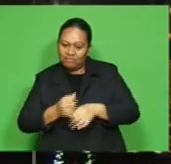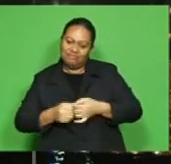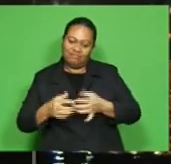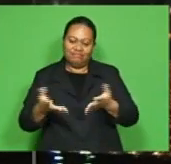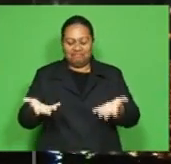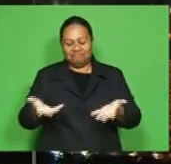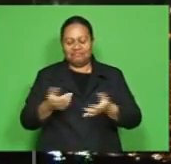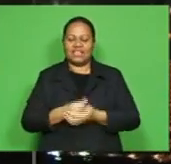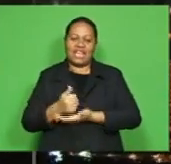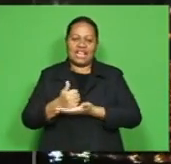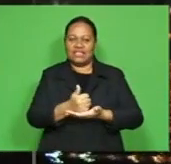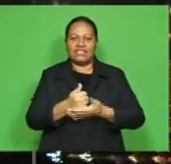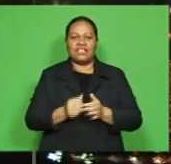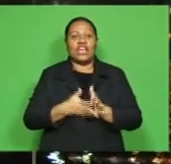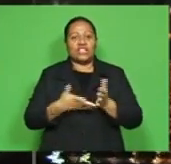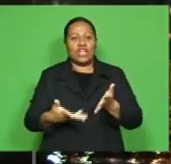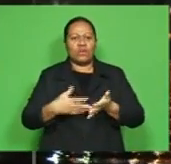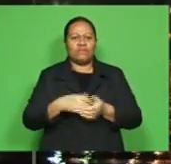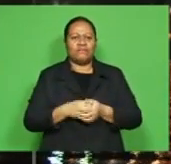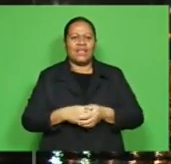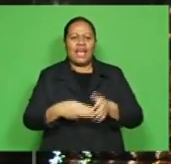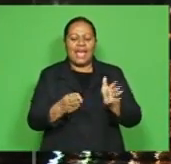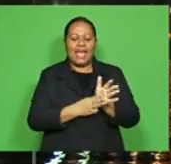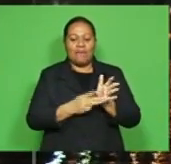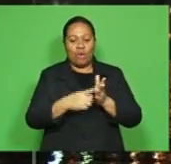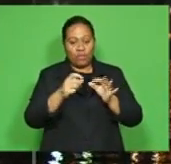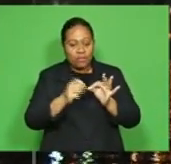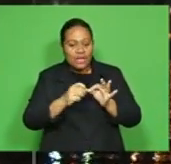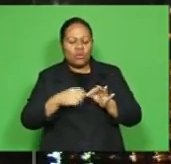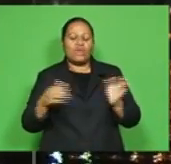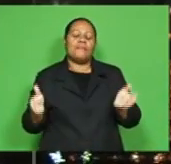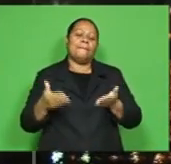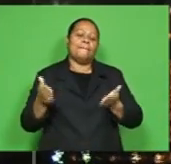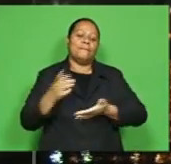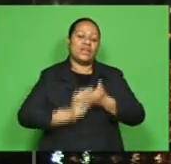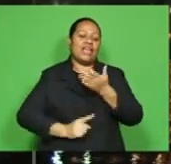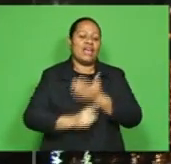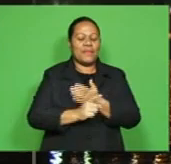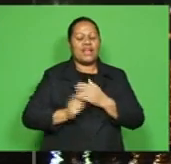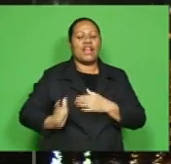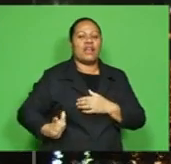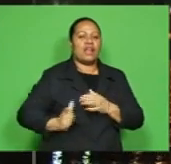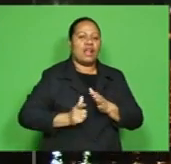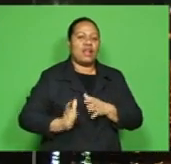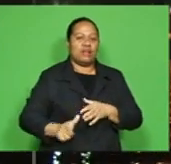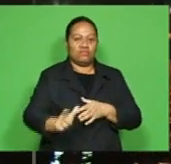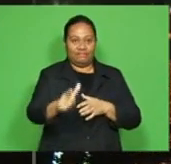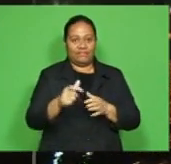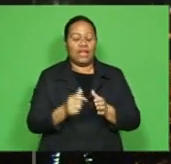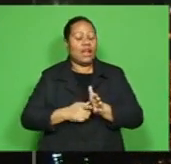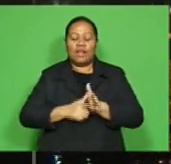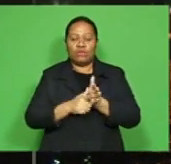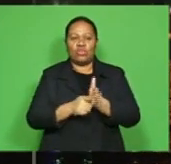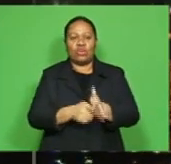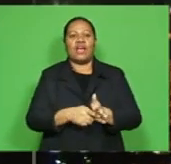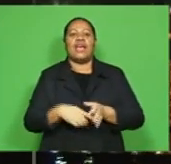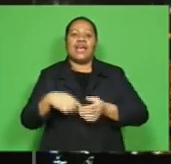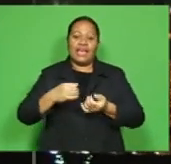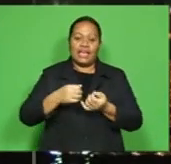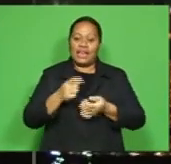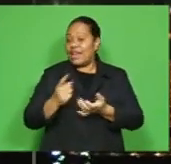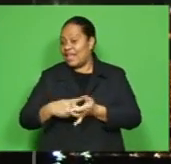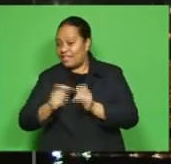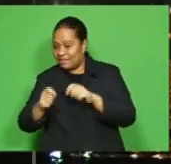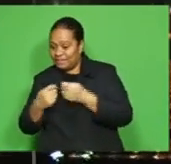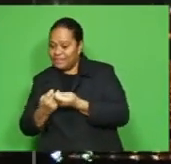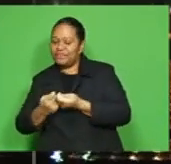Meanwhile, the Inc Mobile Battle of the Giants will be played in Laotoka and the Quartz IDC will be held in Suva. Patel says they are planning to